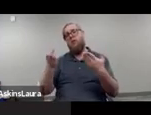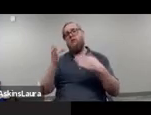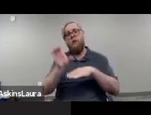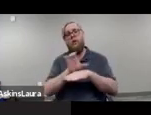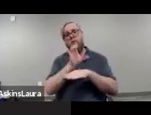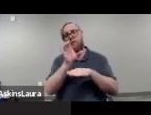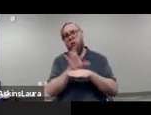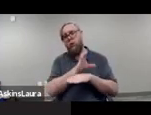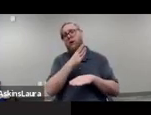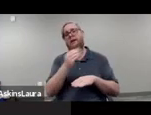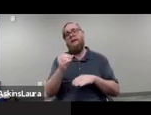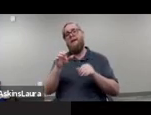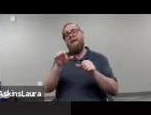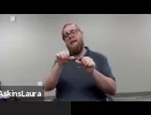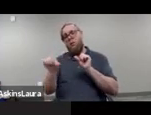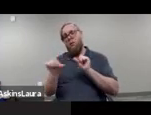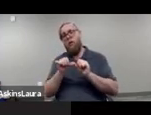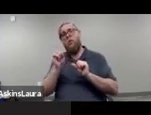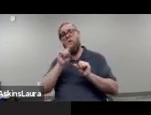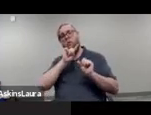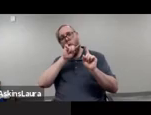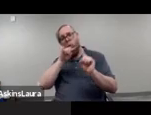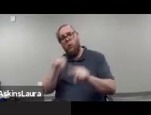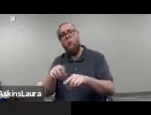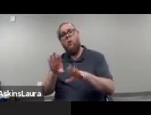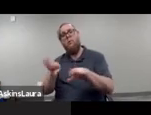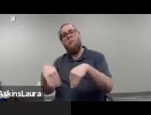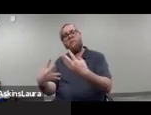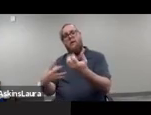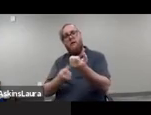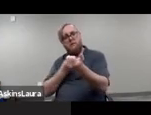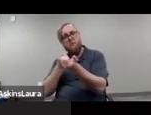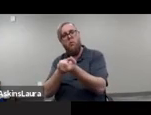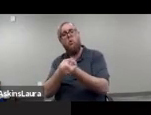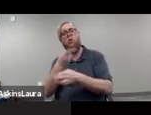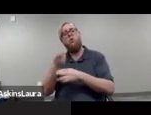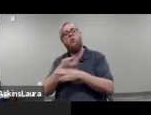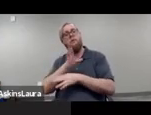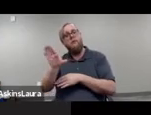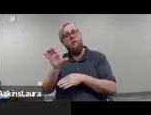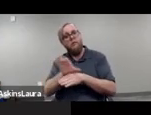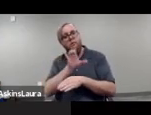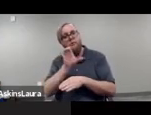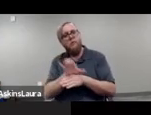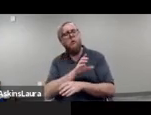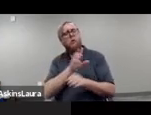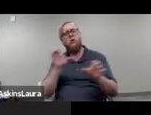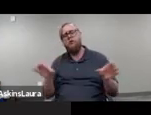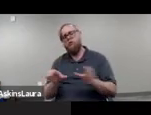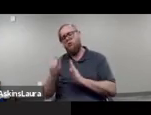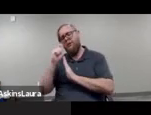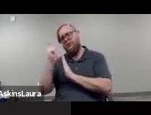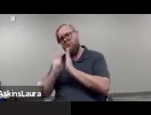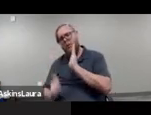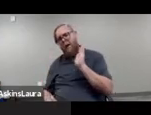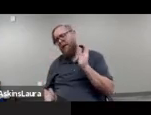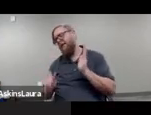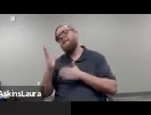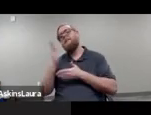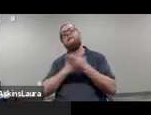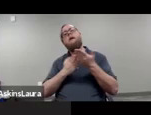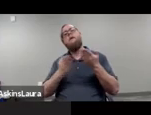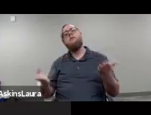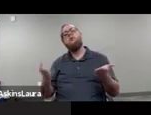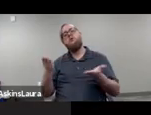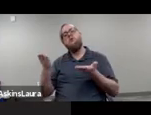sites where you can come in and get support whether that be using the computer doing it in writing that's some of the services